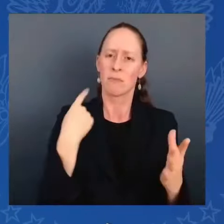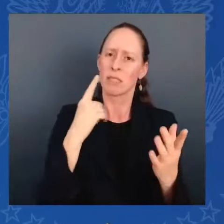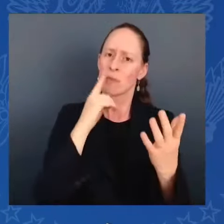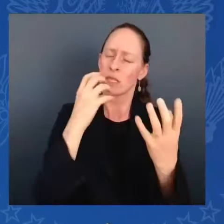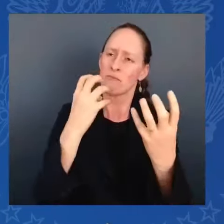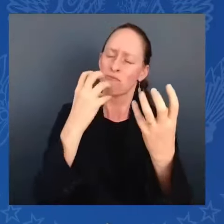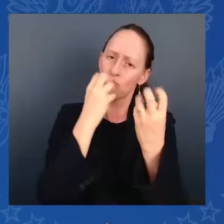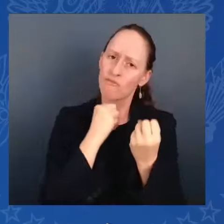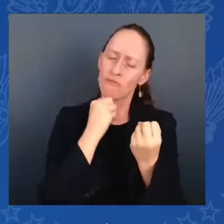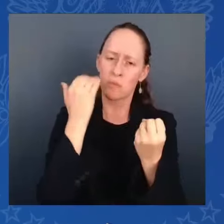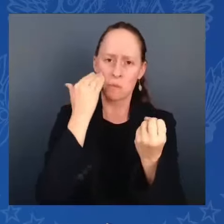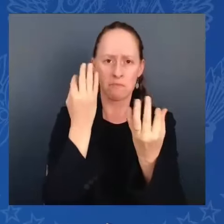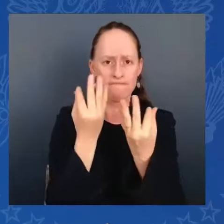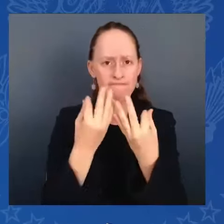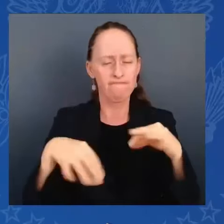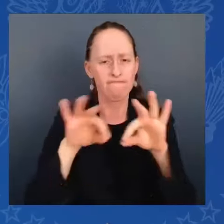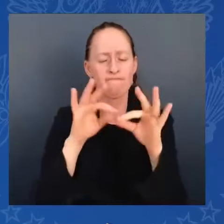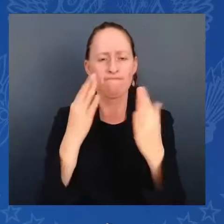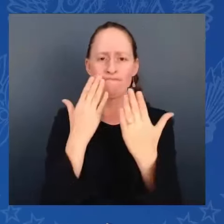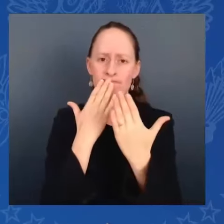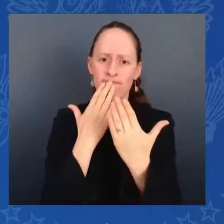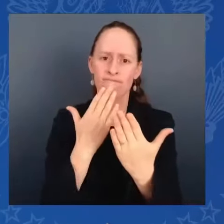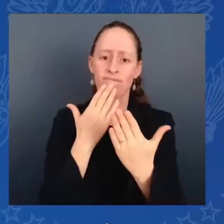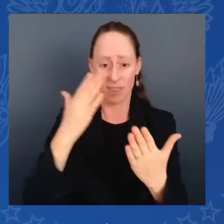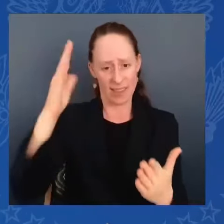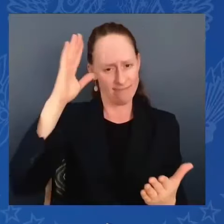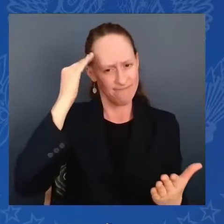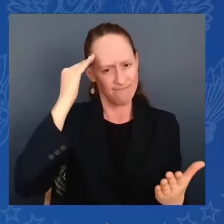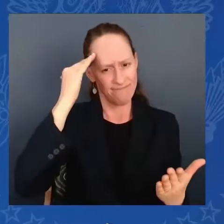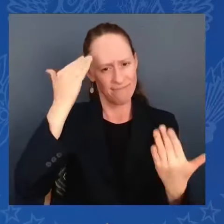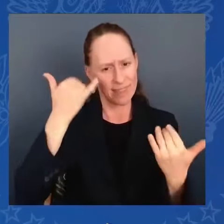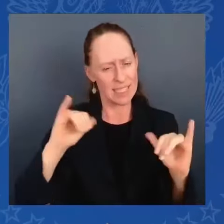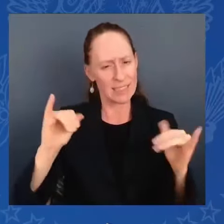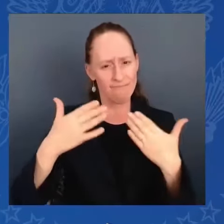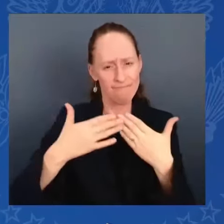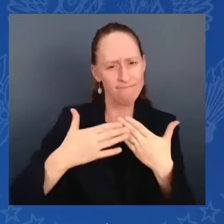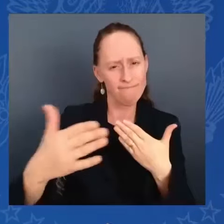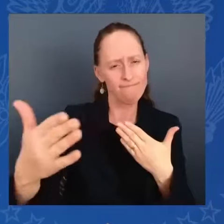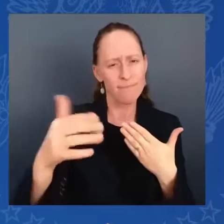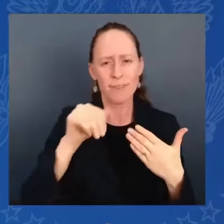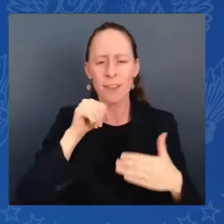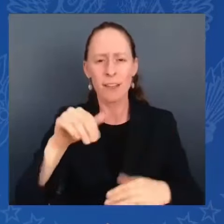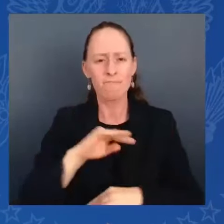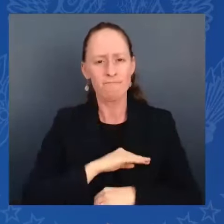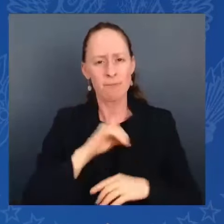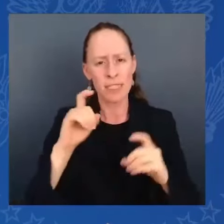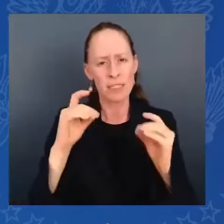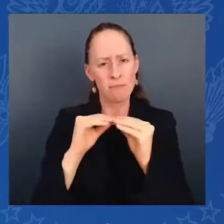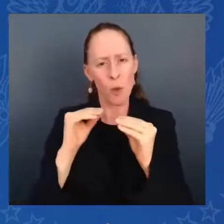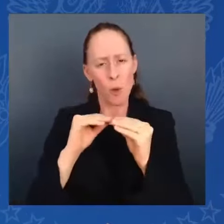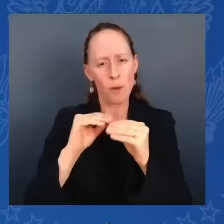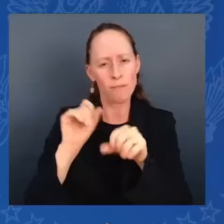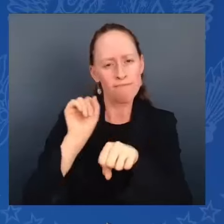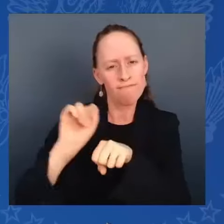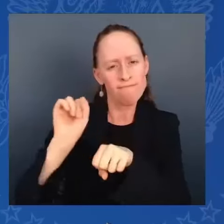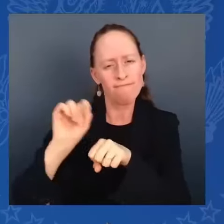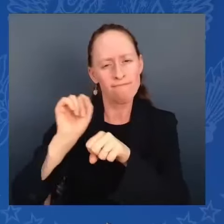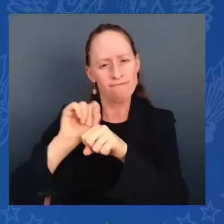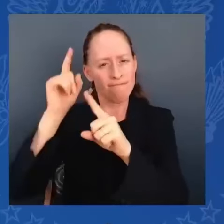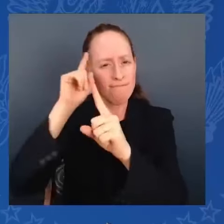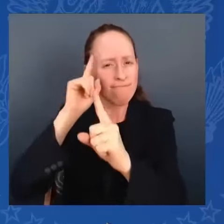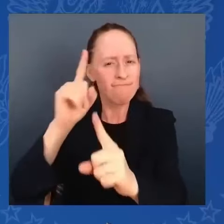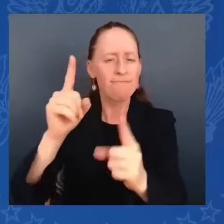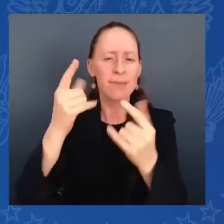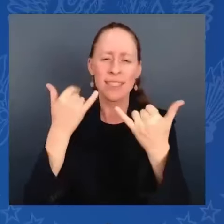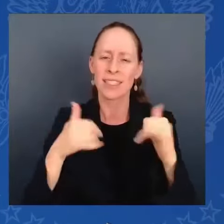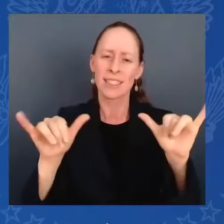be done. There are still dreams that are unfolding and horizons yet unexplored. You have been present in